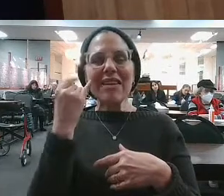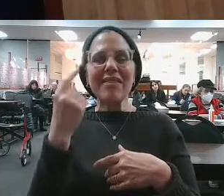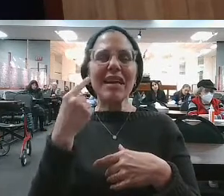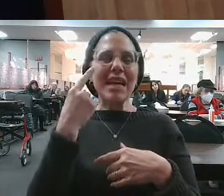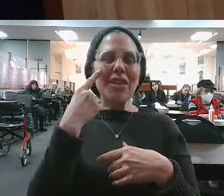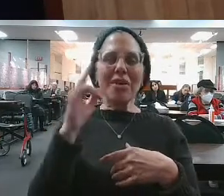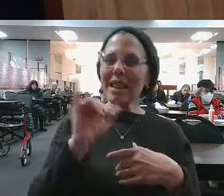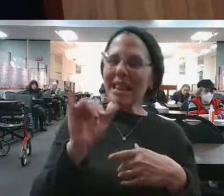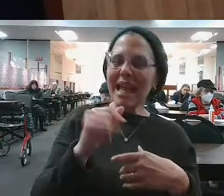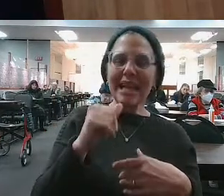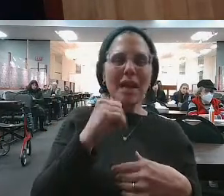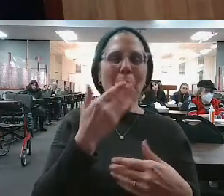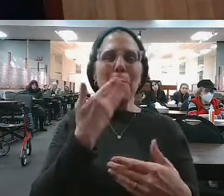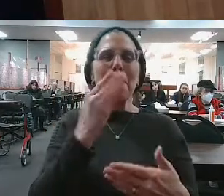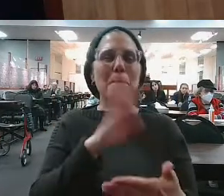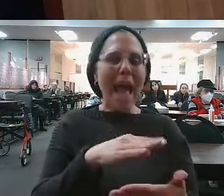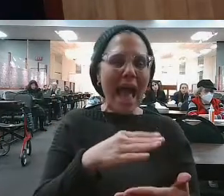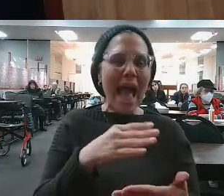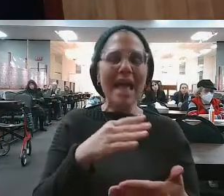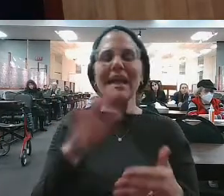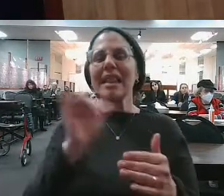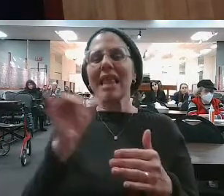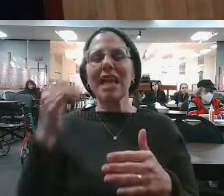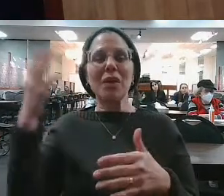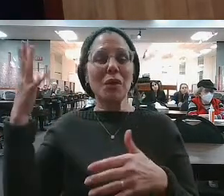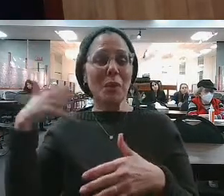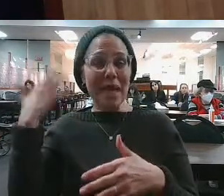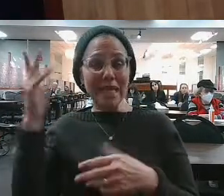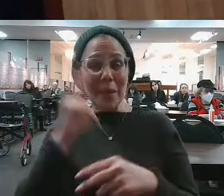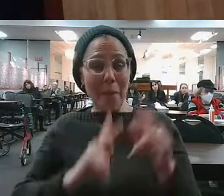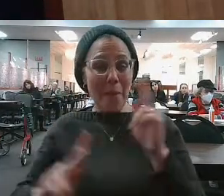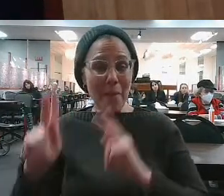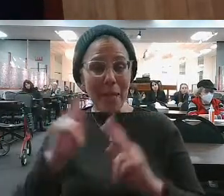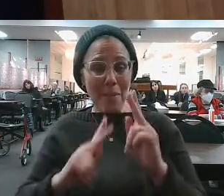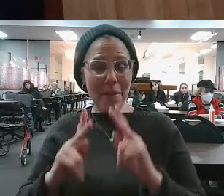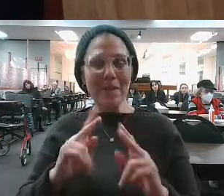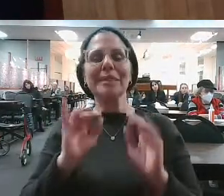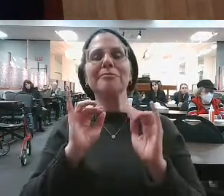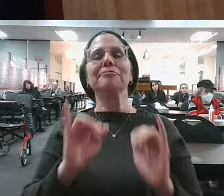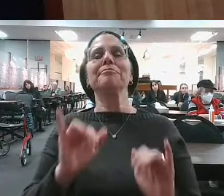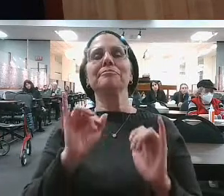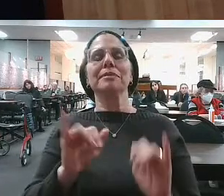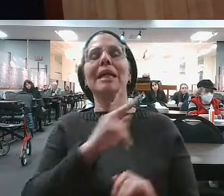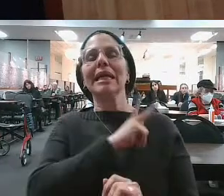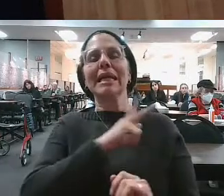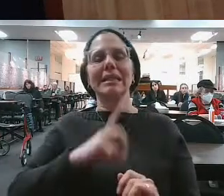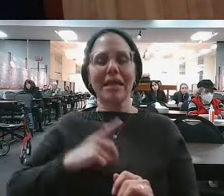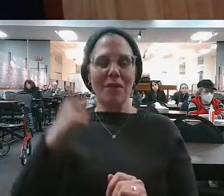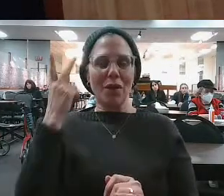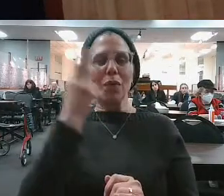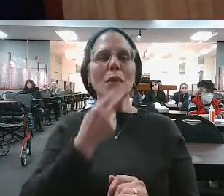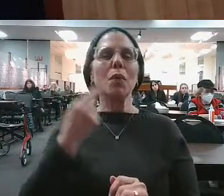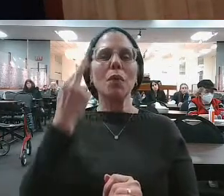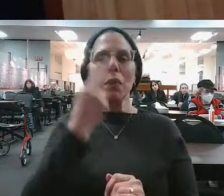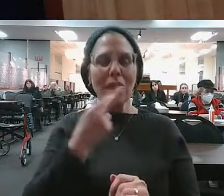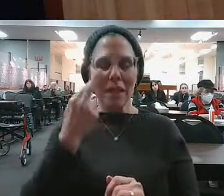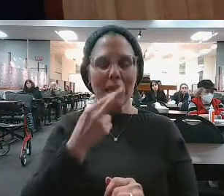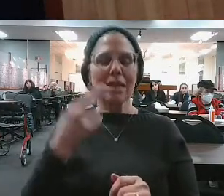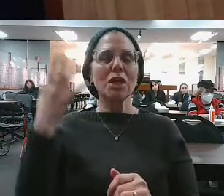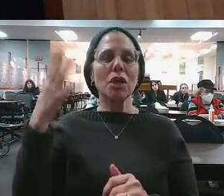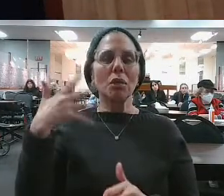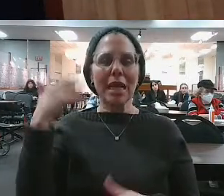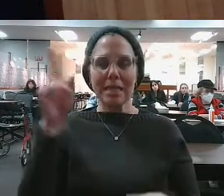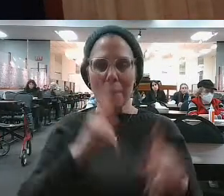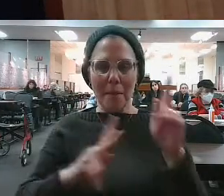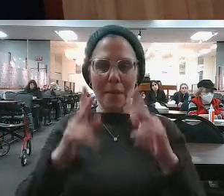didn't understand that were for the good, like insanity, he realizes afterwards how ultimately, again, it has a